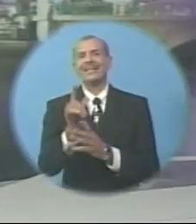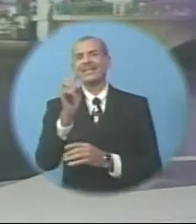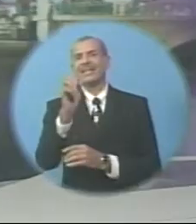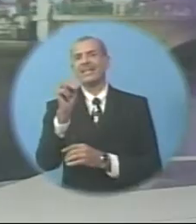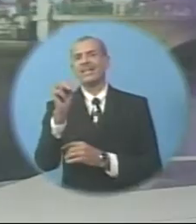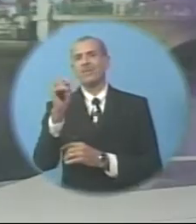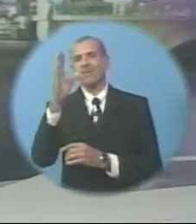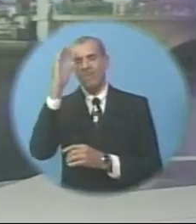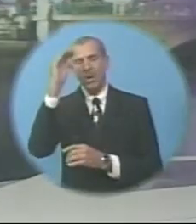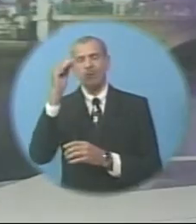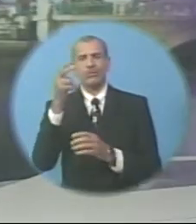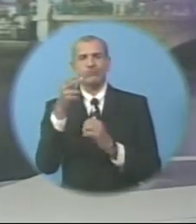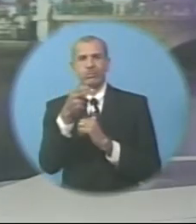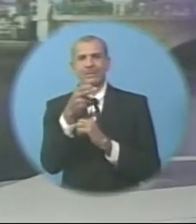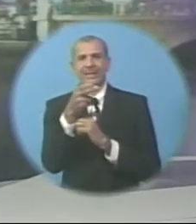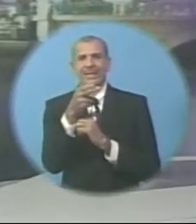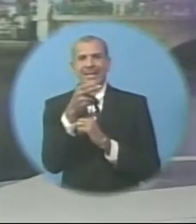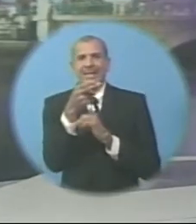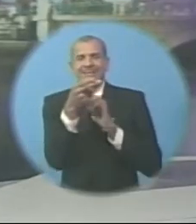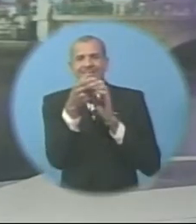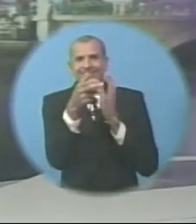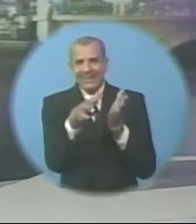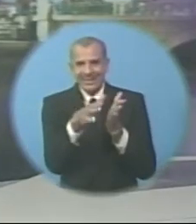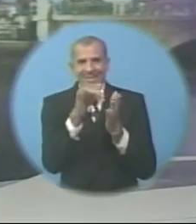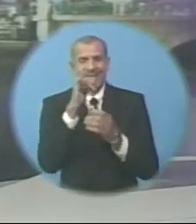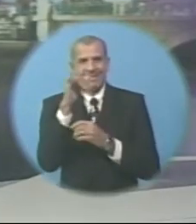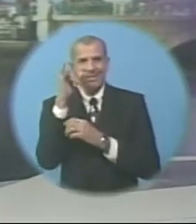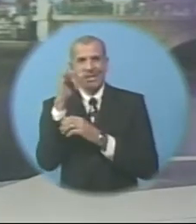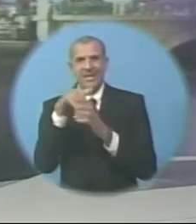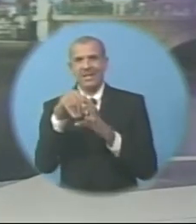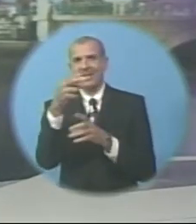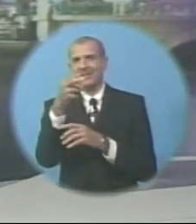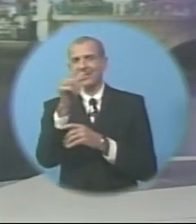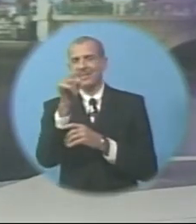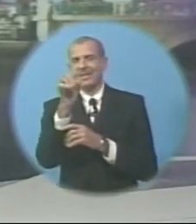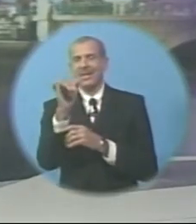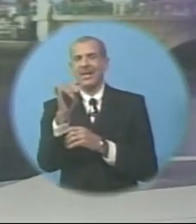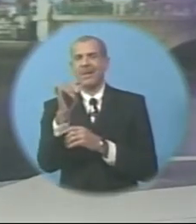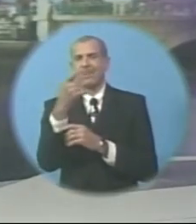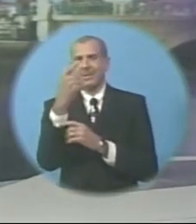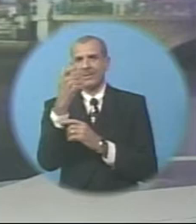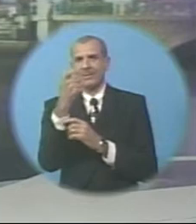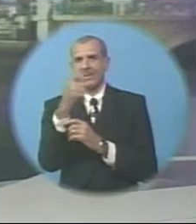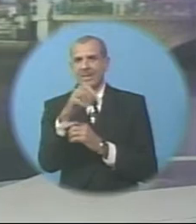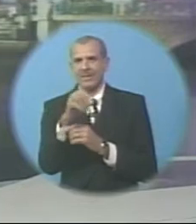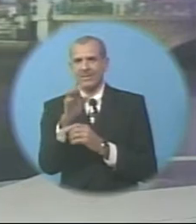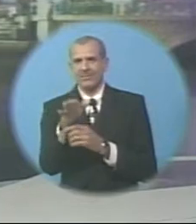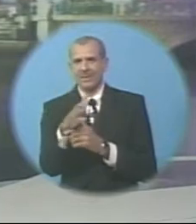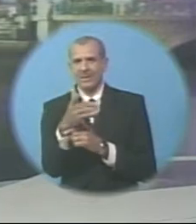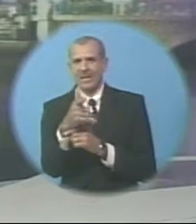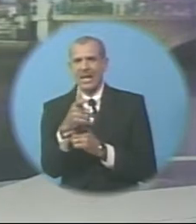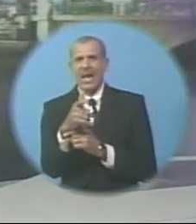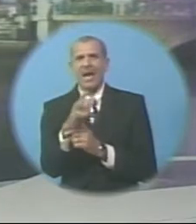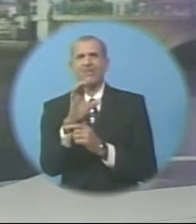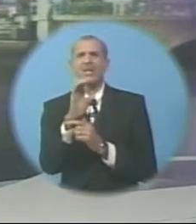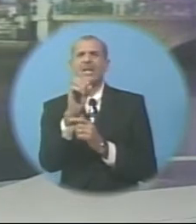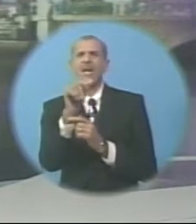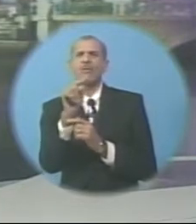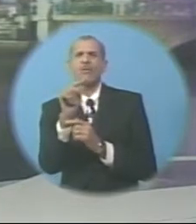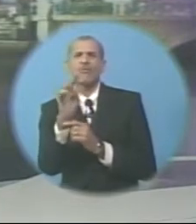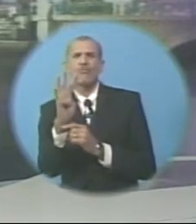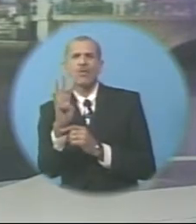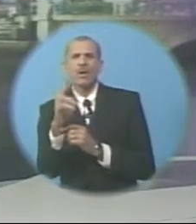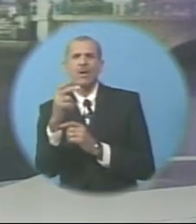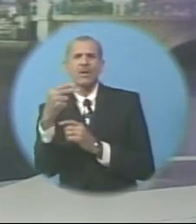was fatally shot in Haiti yesterday Amid protests over delays in aid distribution After a Category 4 hurricane pummeled the